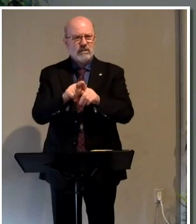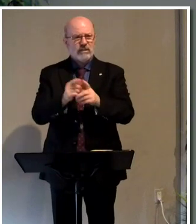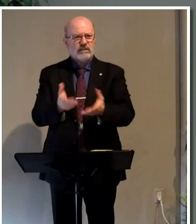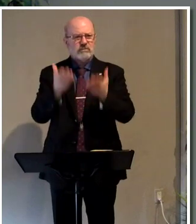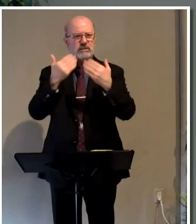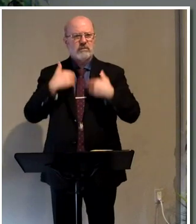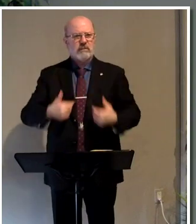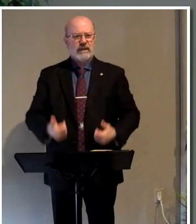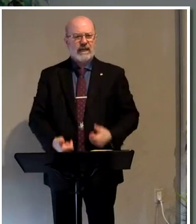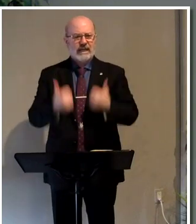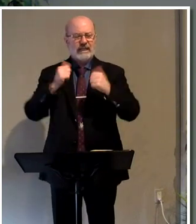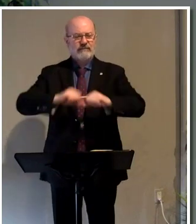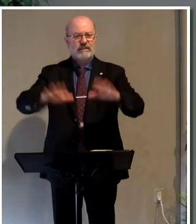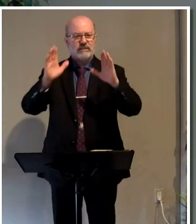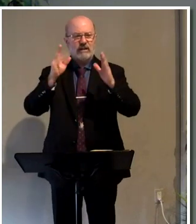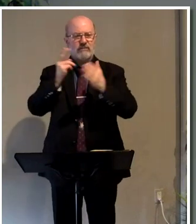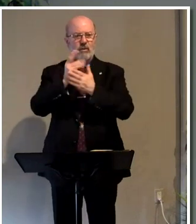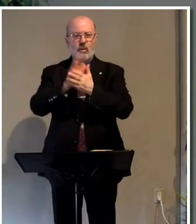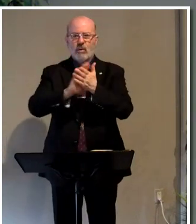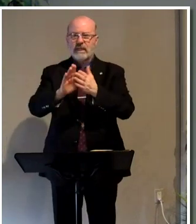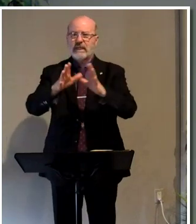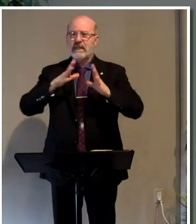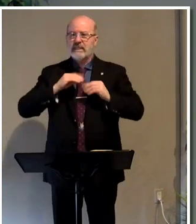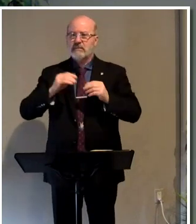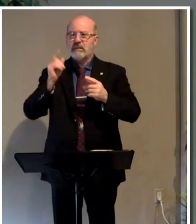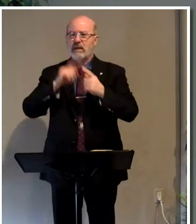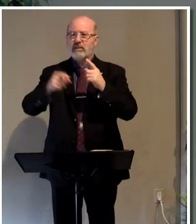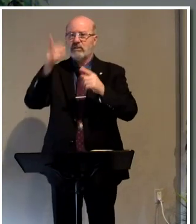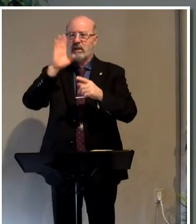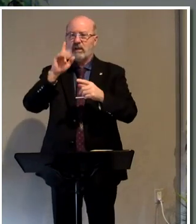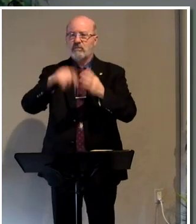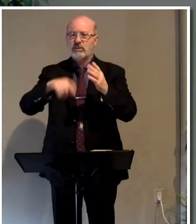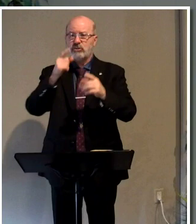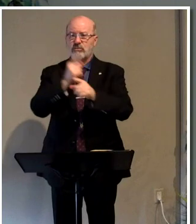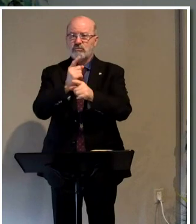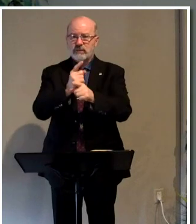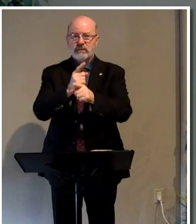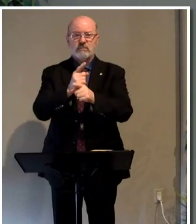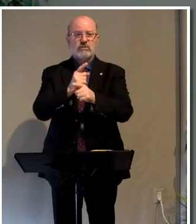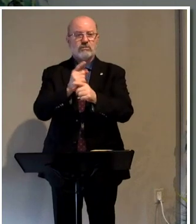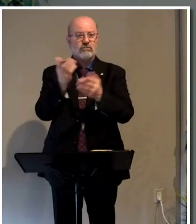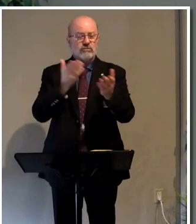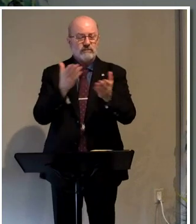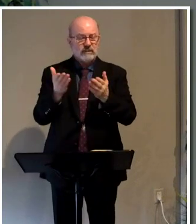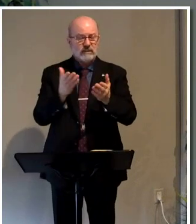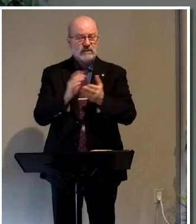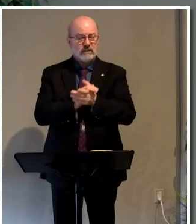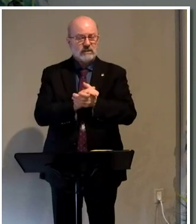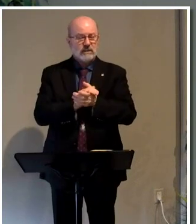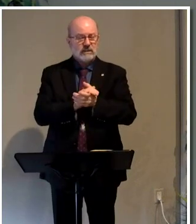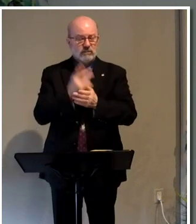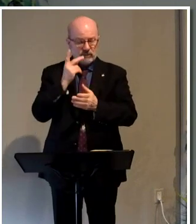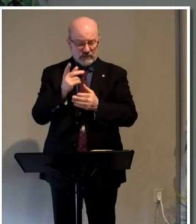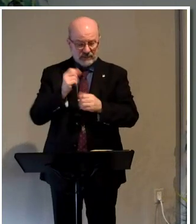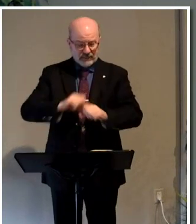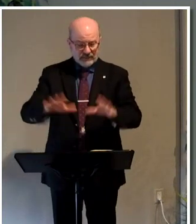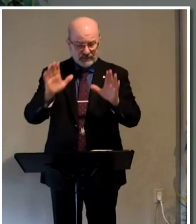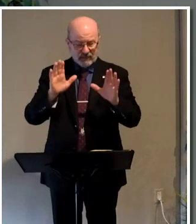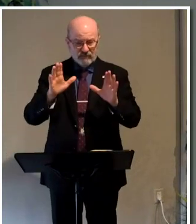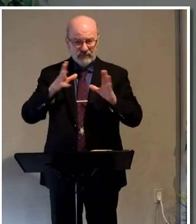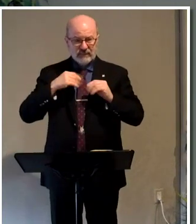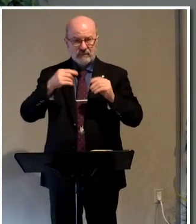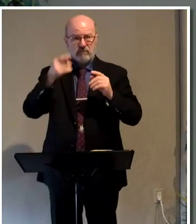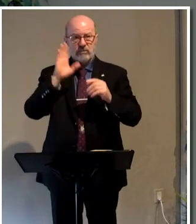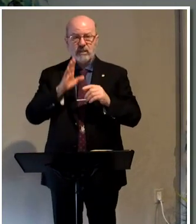present your bodies a living sacrifice, wholly acceptable unto God, which is your reasonable service. And we see that sacrifice acceptable